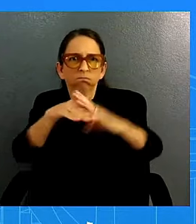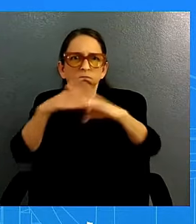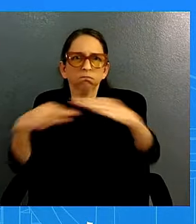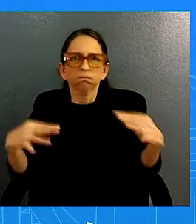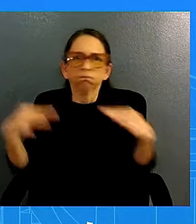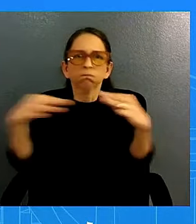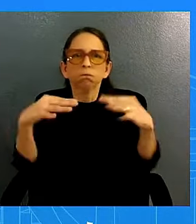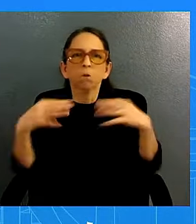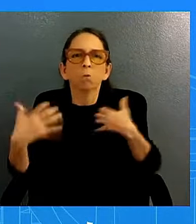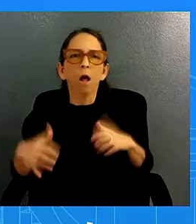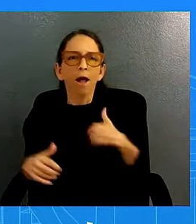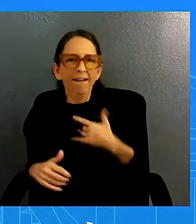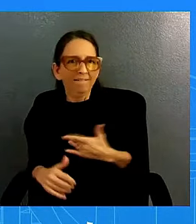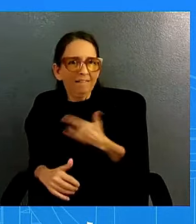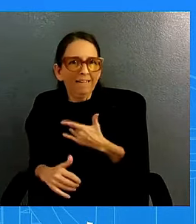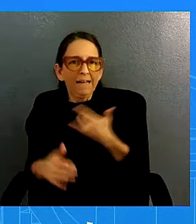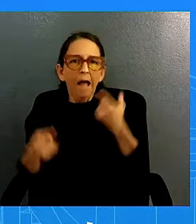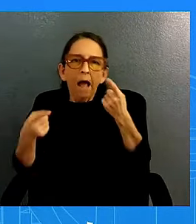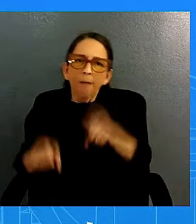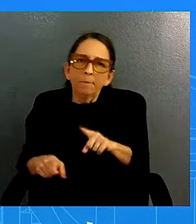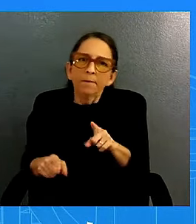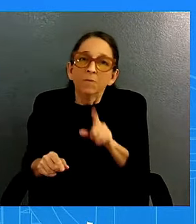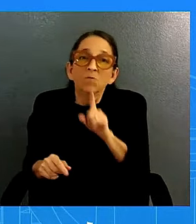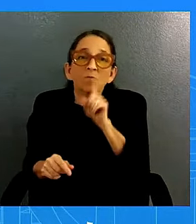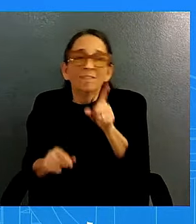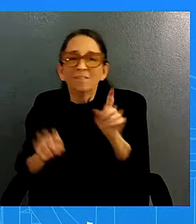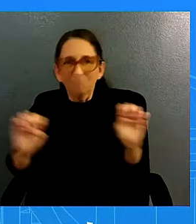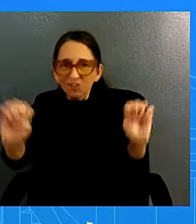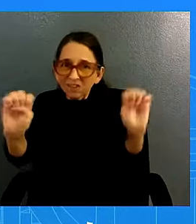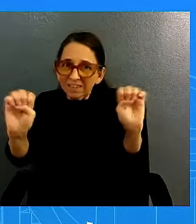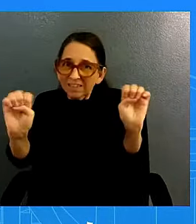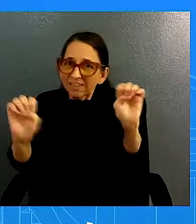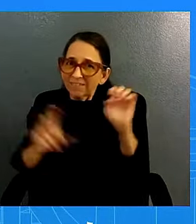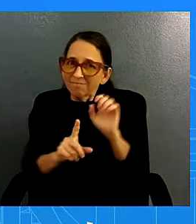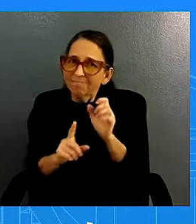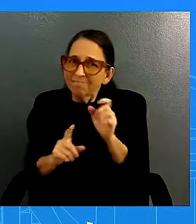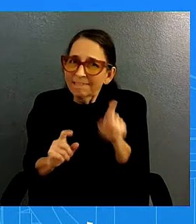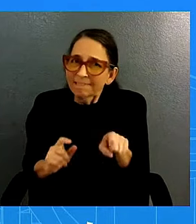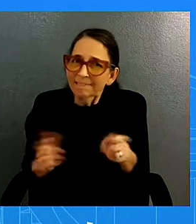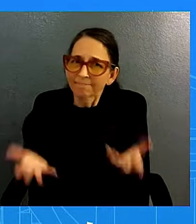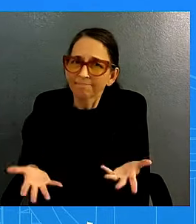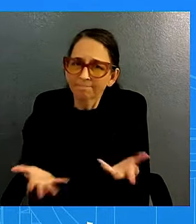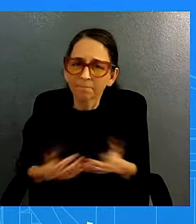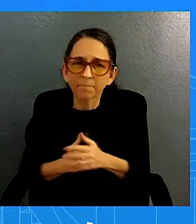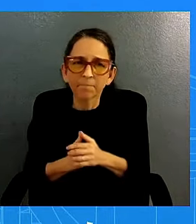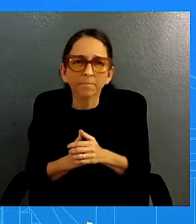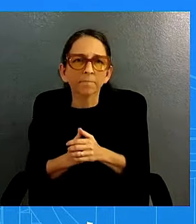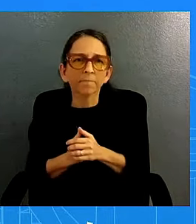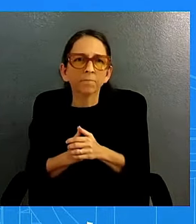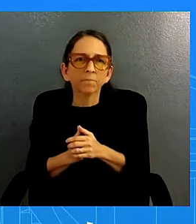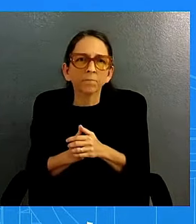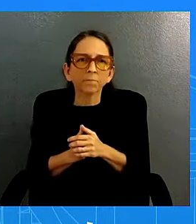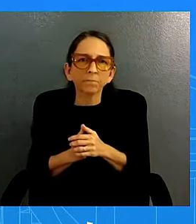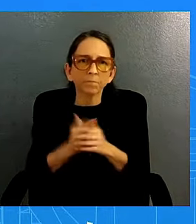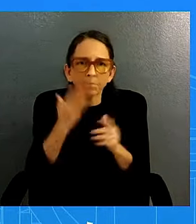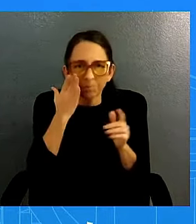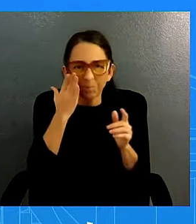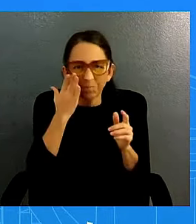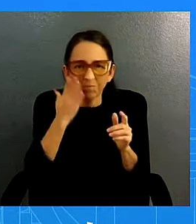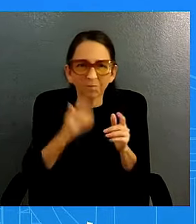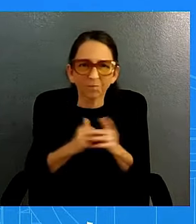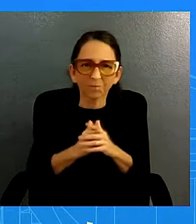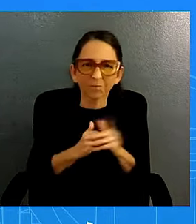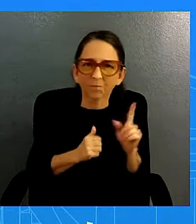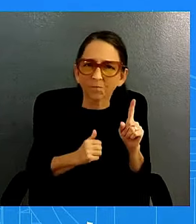um earlier this week the white house touted august data from customs and border protection is there any plans within the